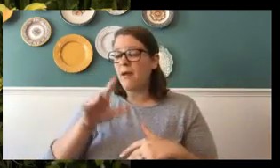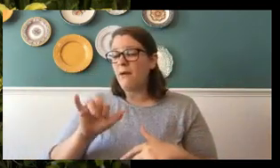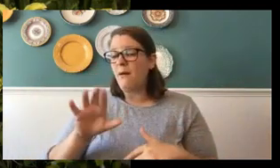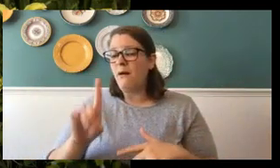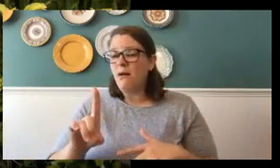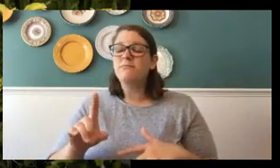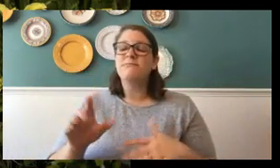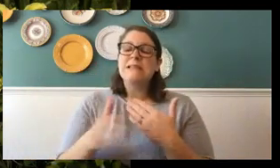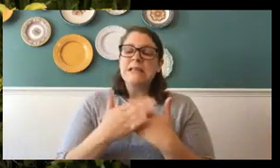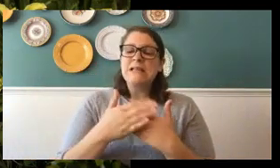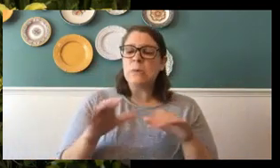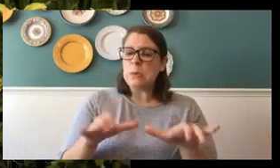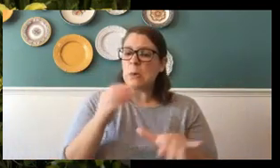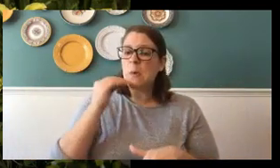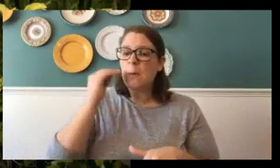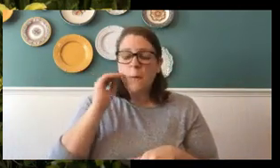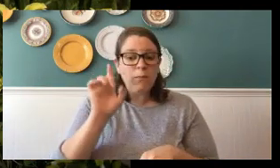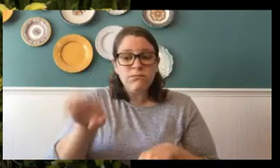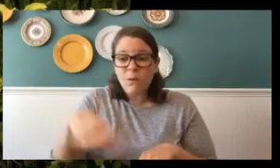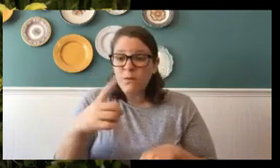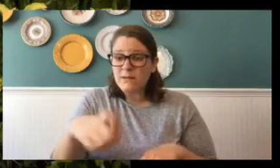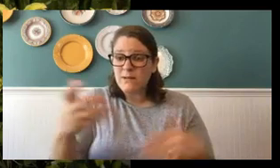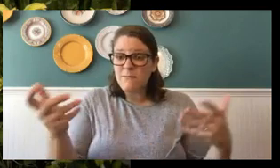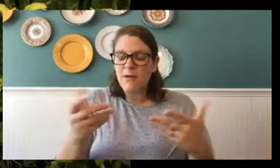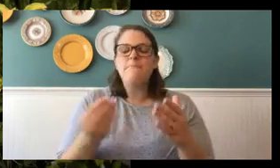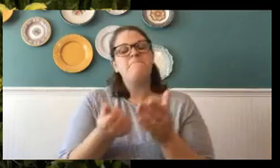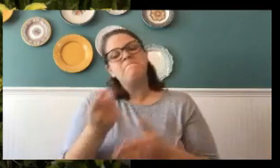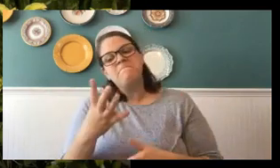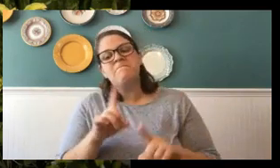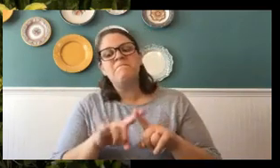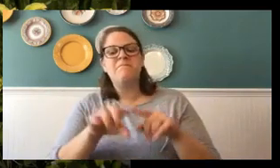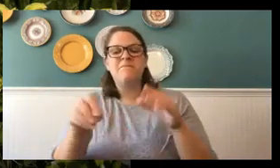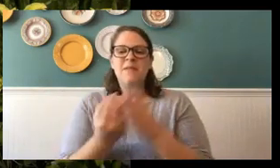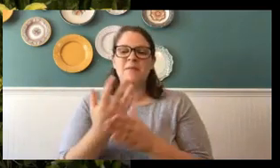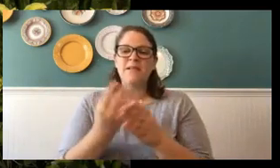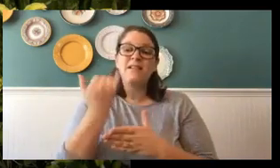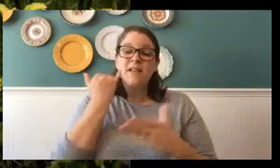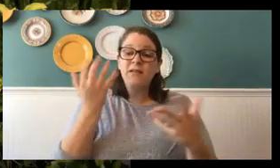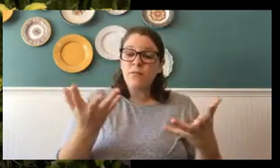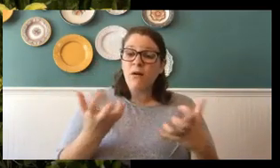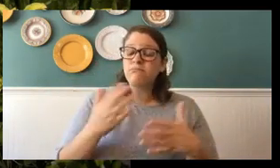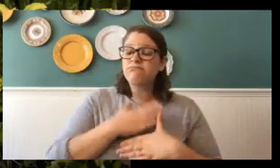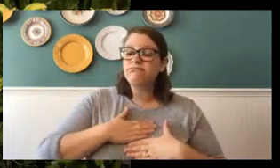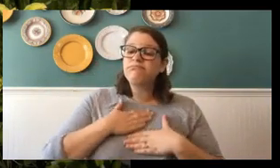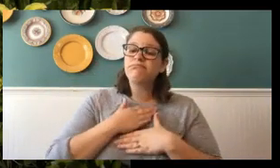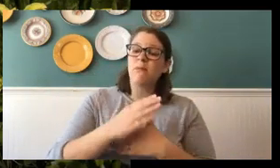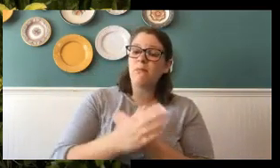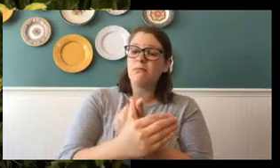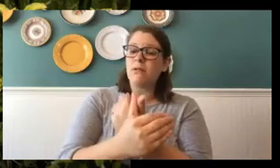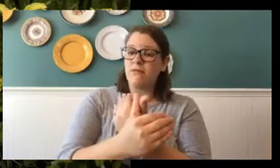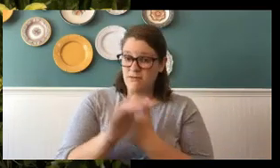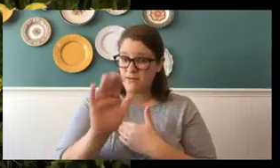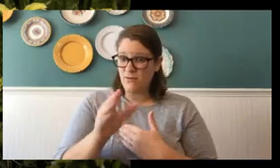home. It just takes a few plants to enjoy butterflies in your backyard. Are butterflies